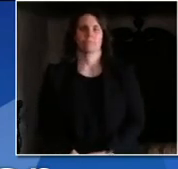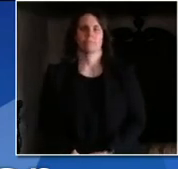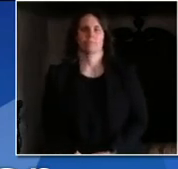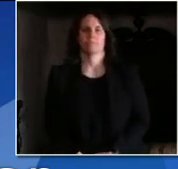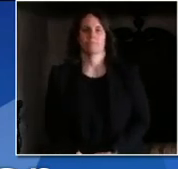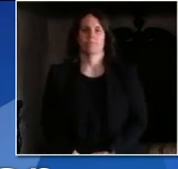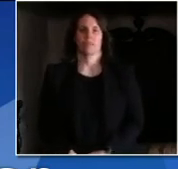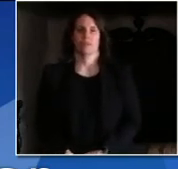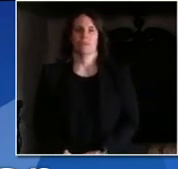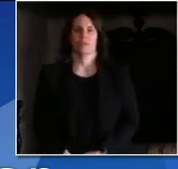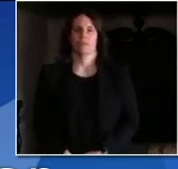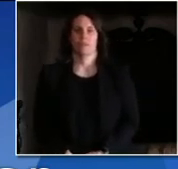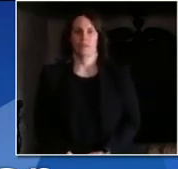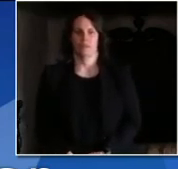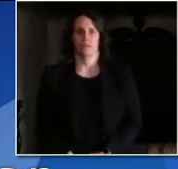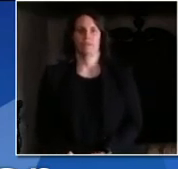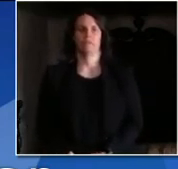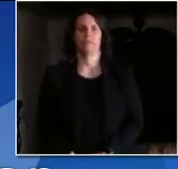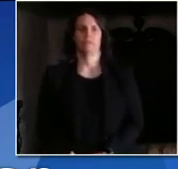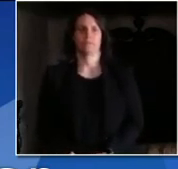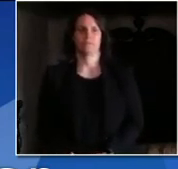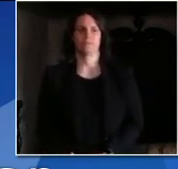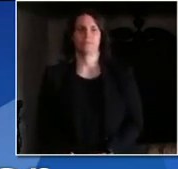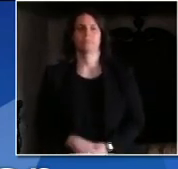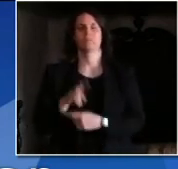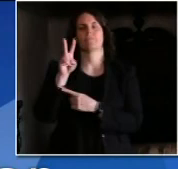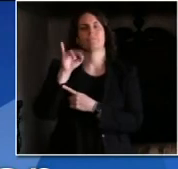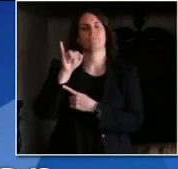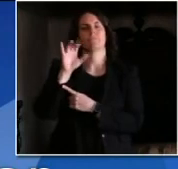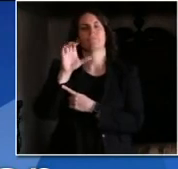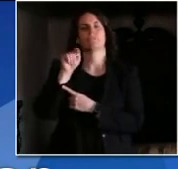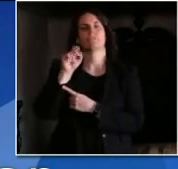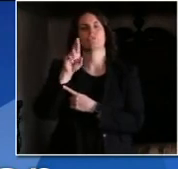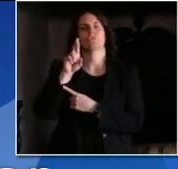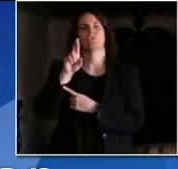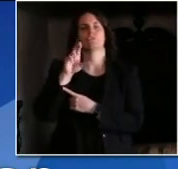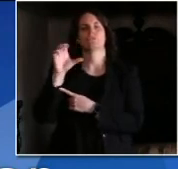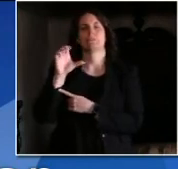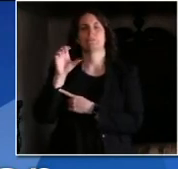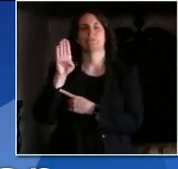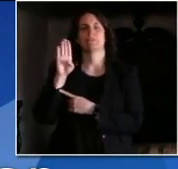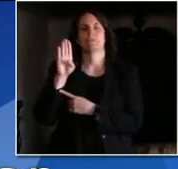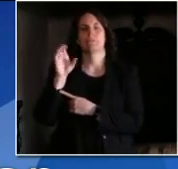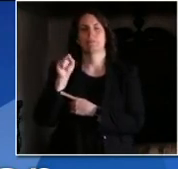we'll move on to Victor from CBS 58 in Milwaukee Victor Thank